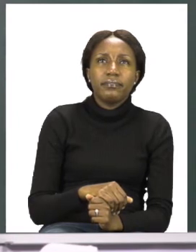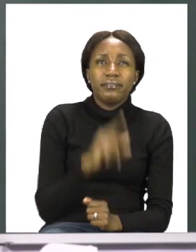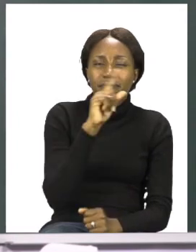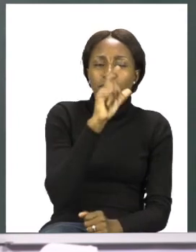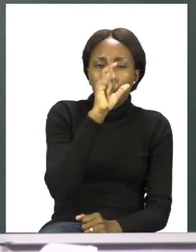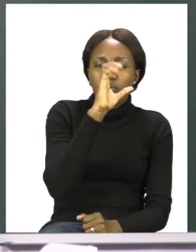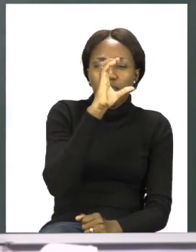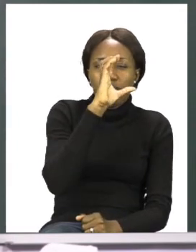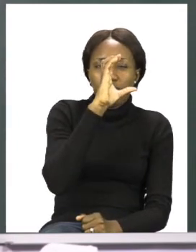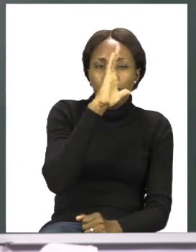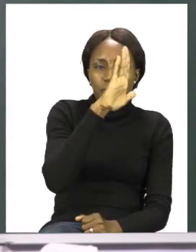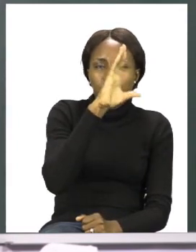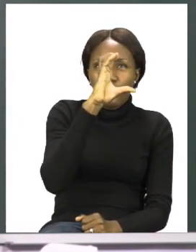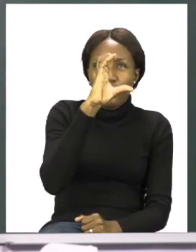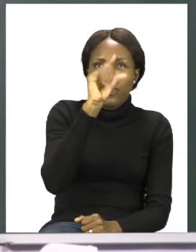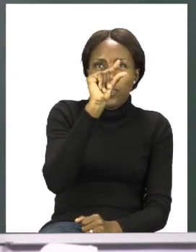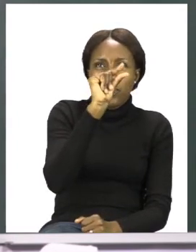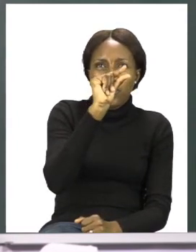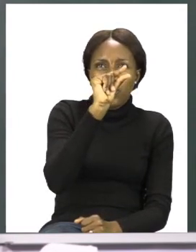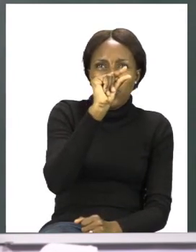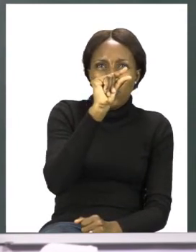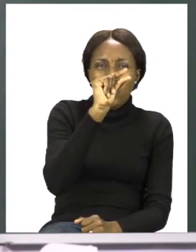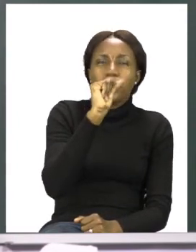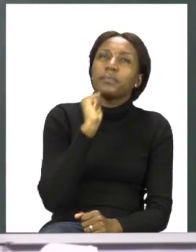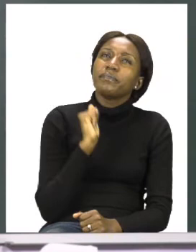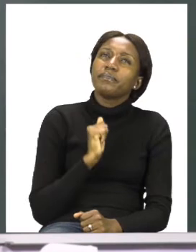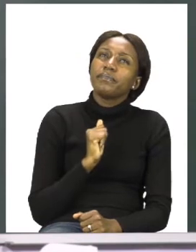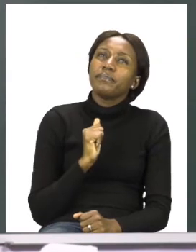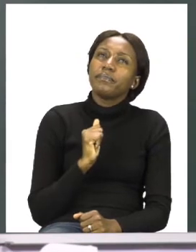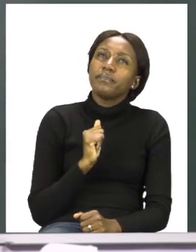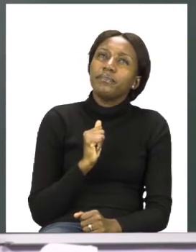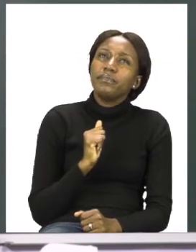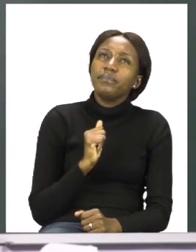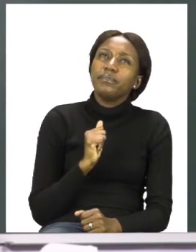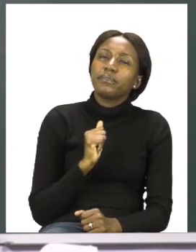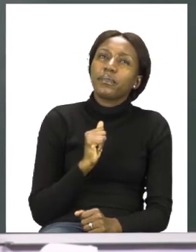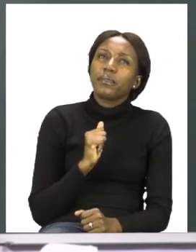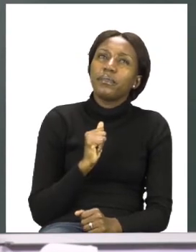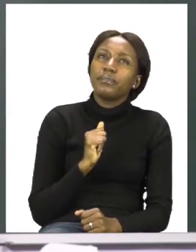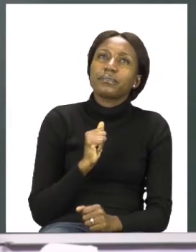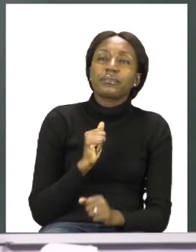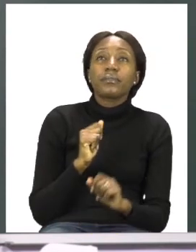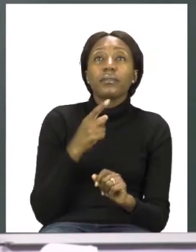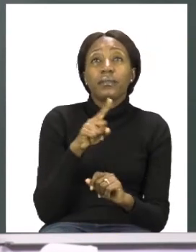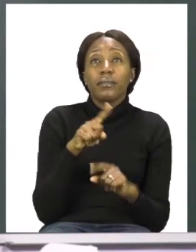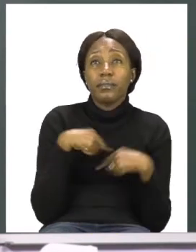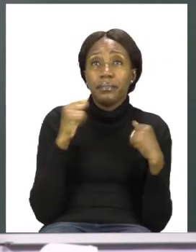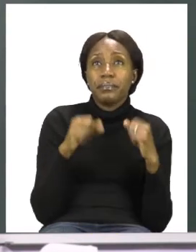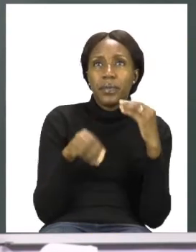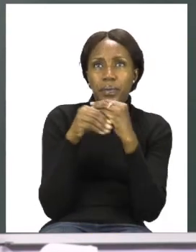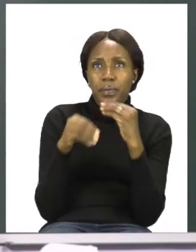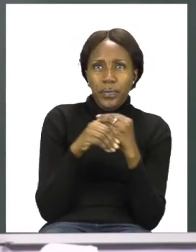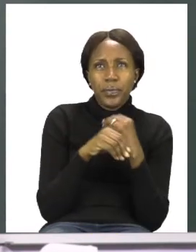one that we use here in Namibian. And five cent coins can be added. So, if I have two